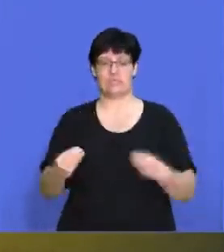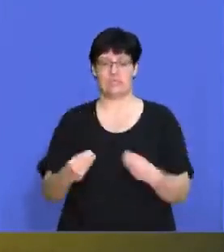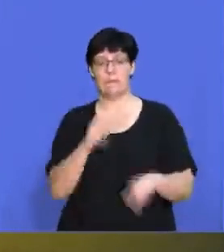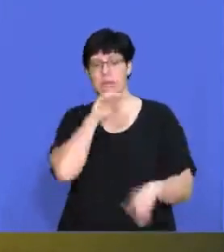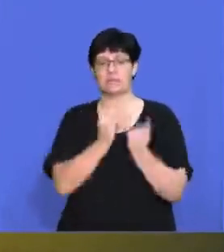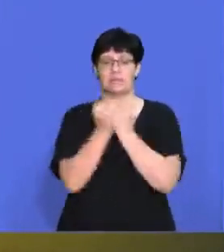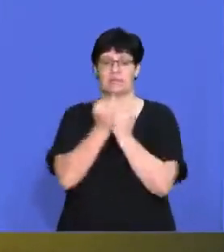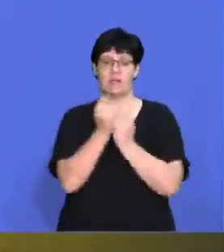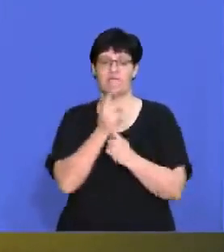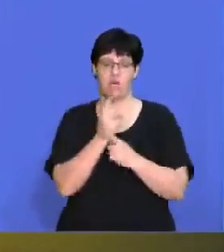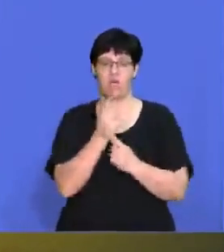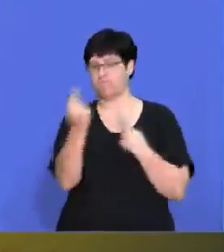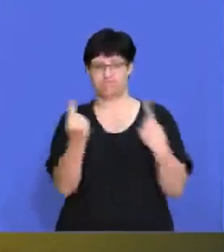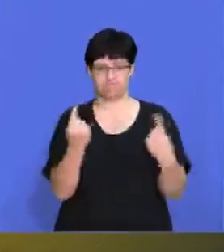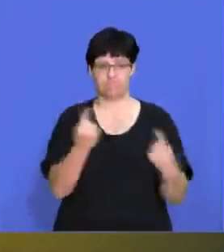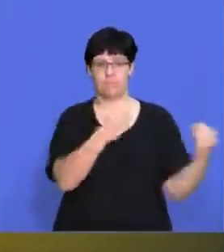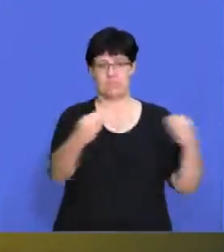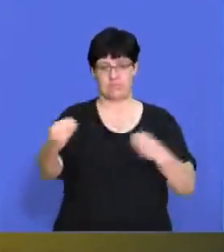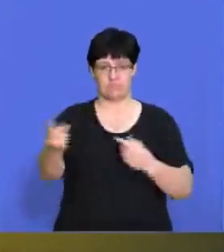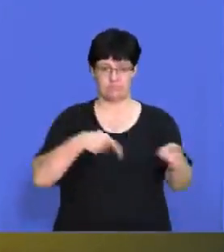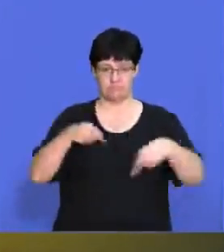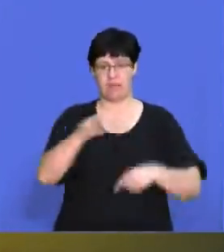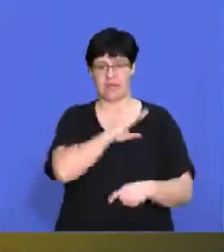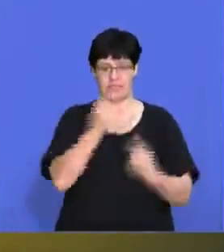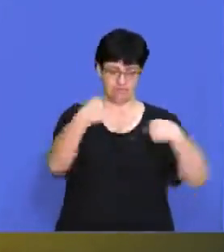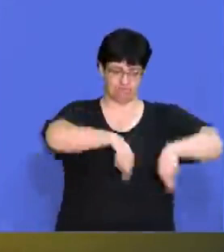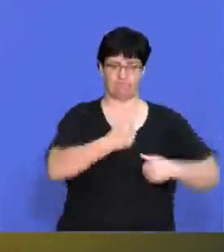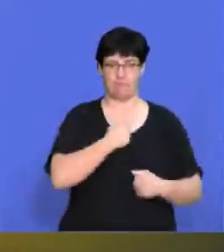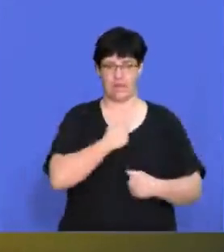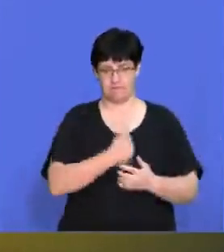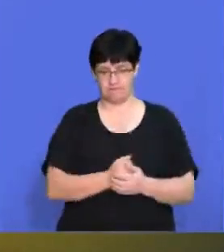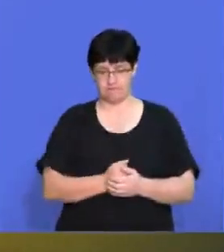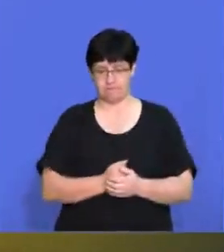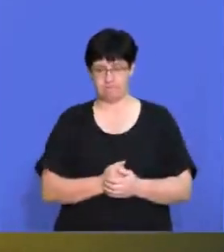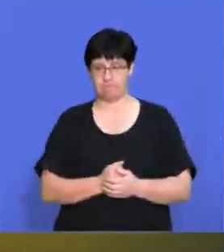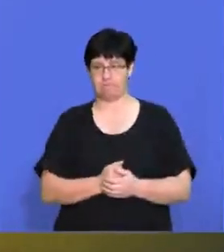compete for every consumer that they can get.